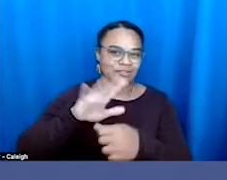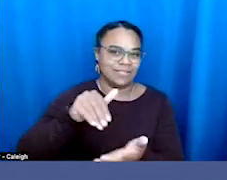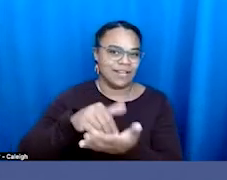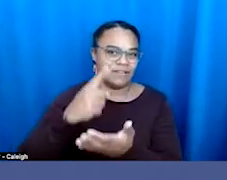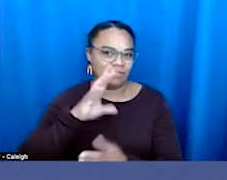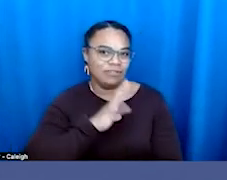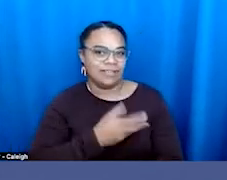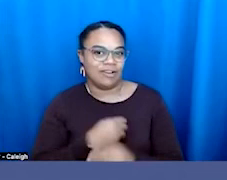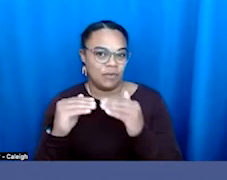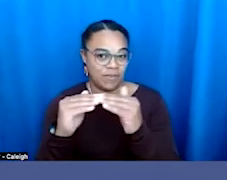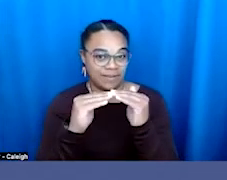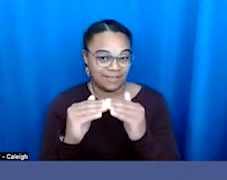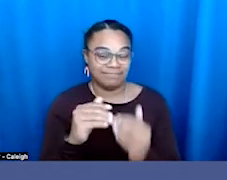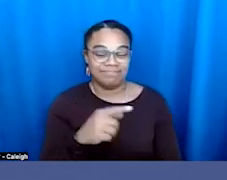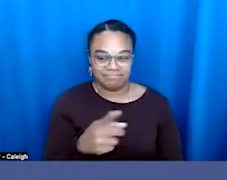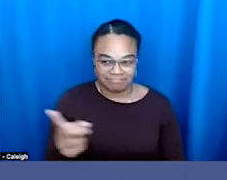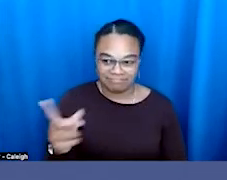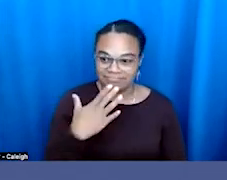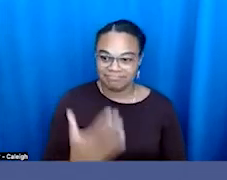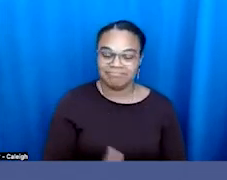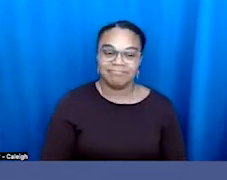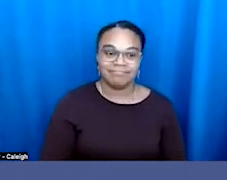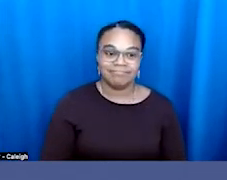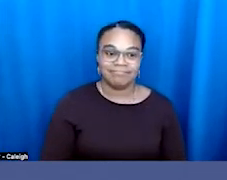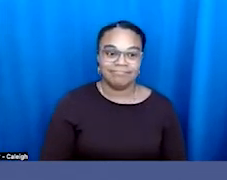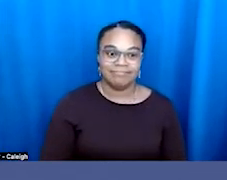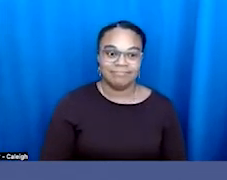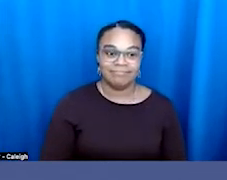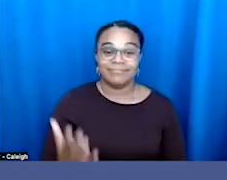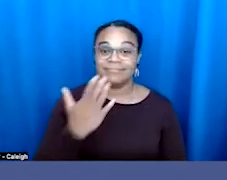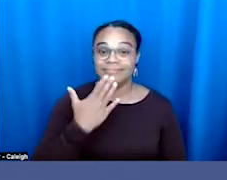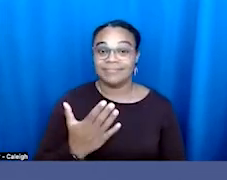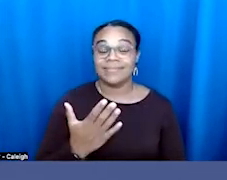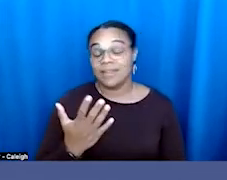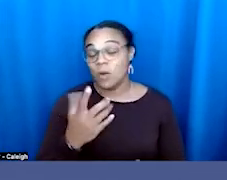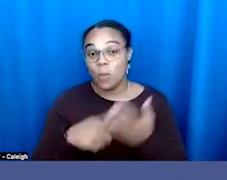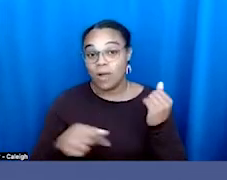things to take with you.